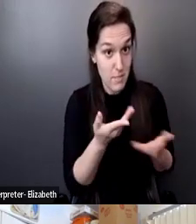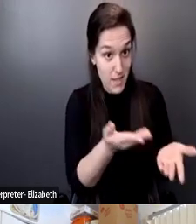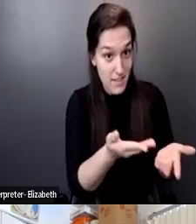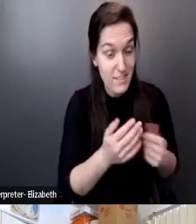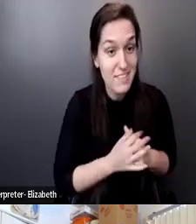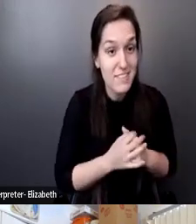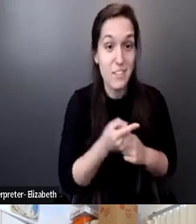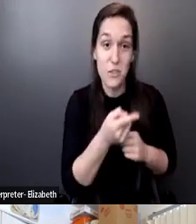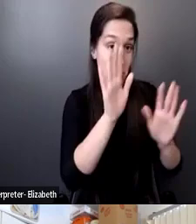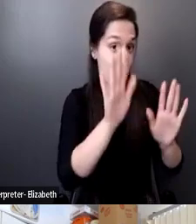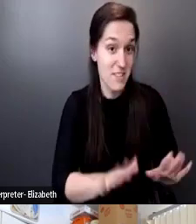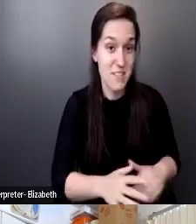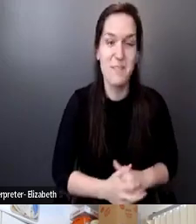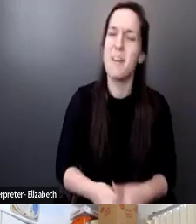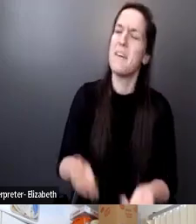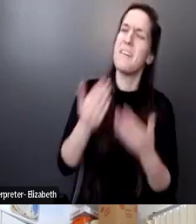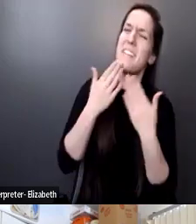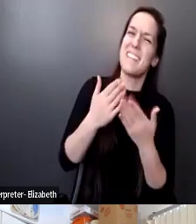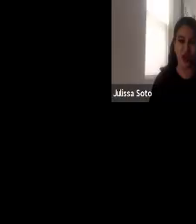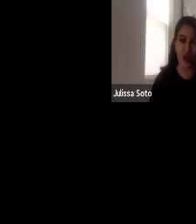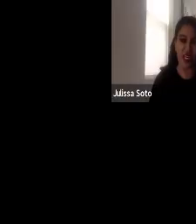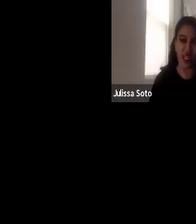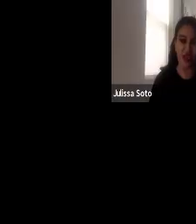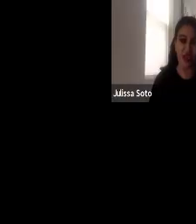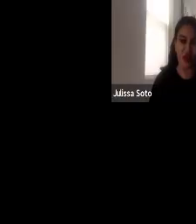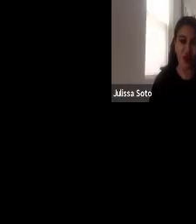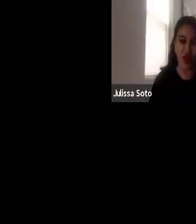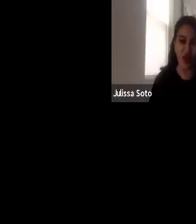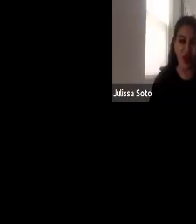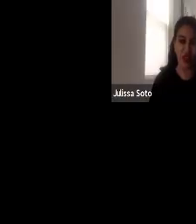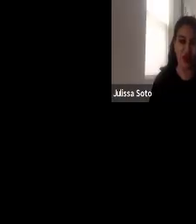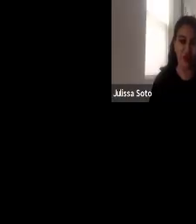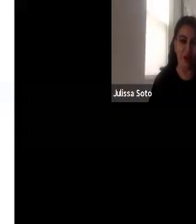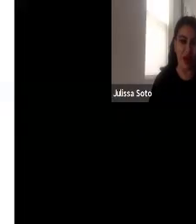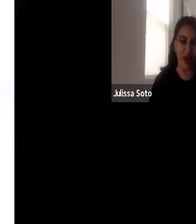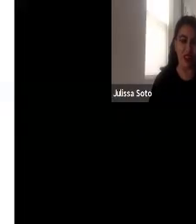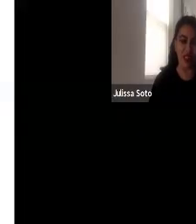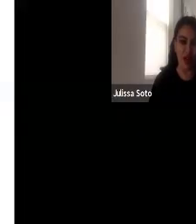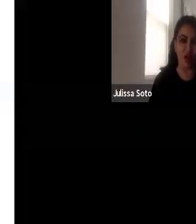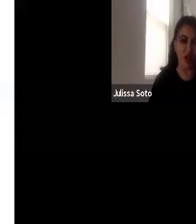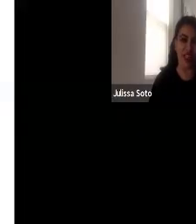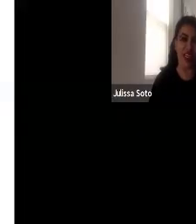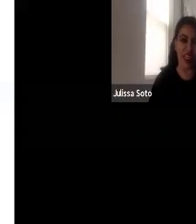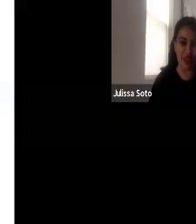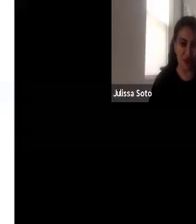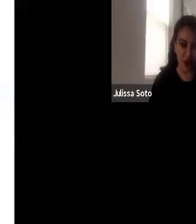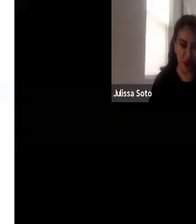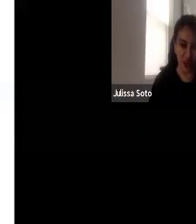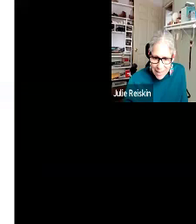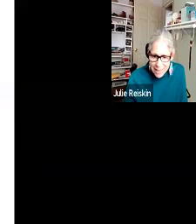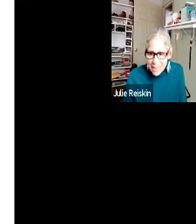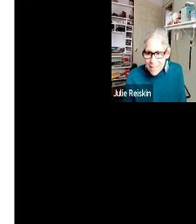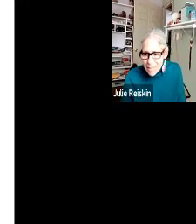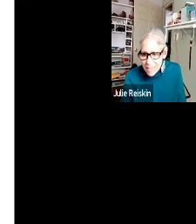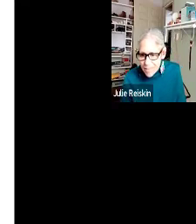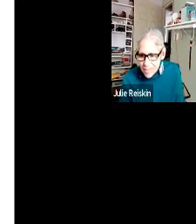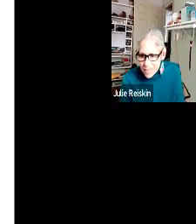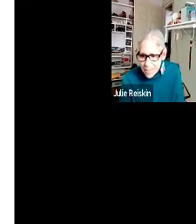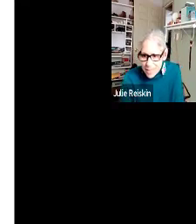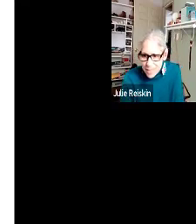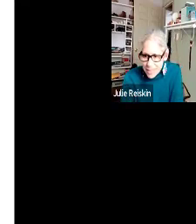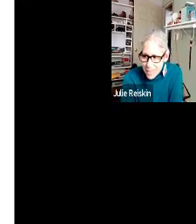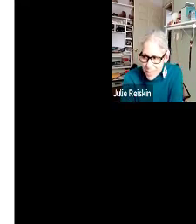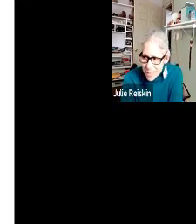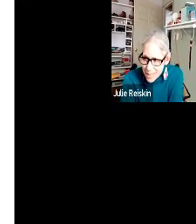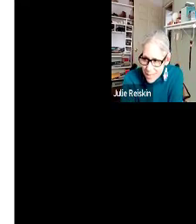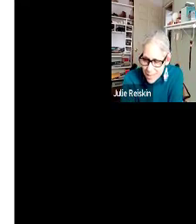you're awesome. Thank you. I love the word. We need more women with big mouth now more than ever. Yes,